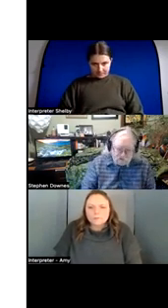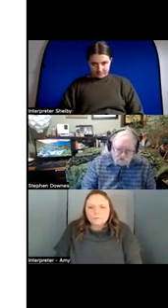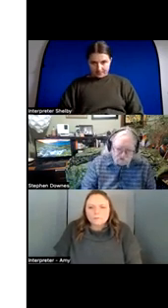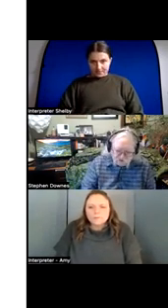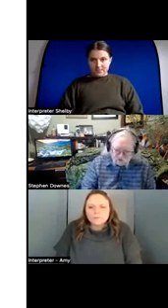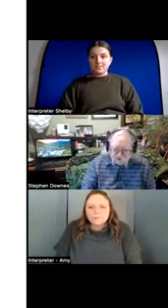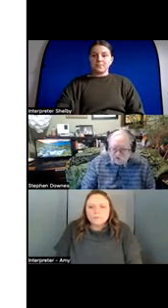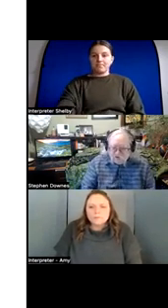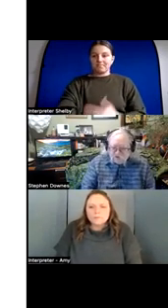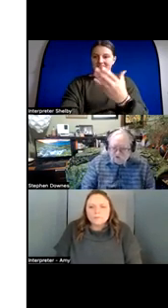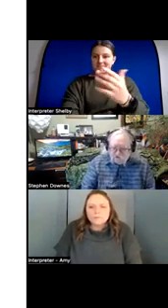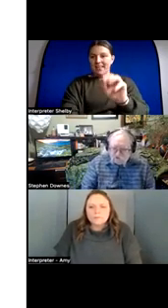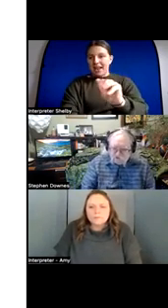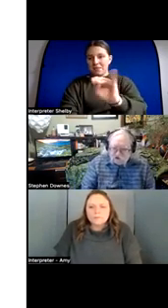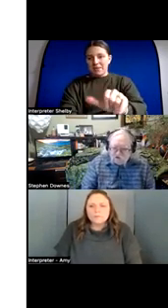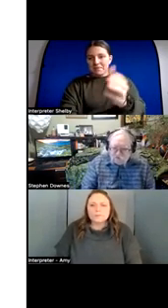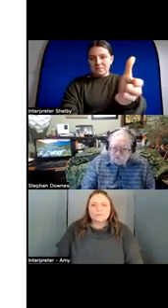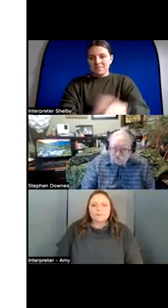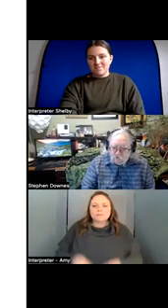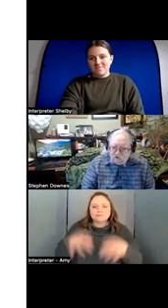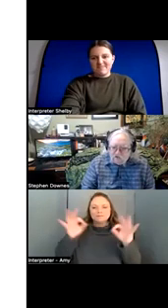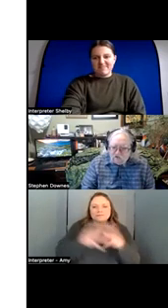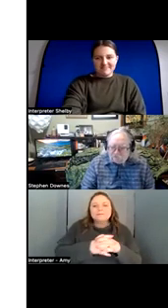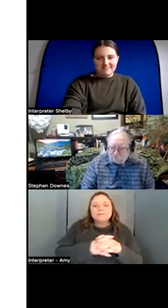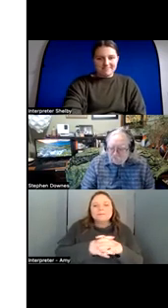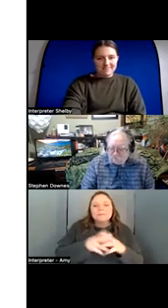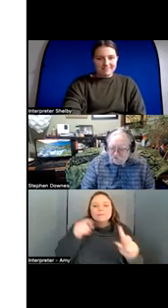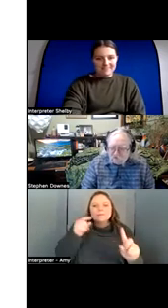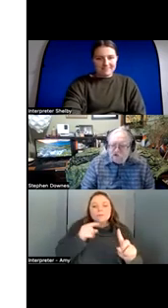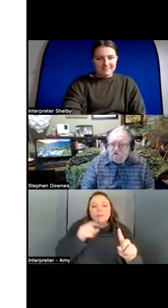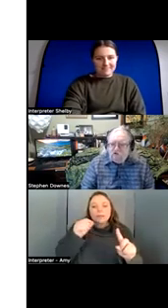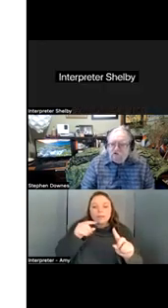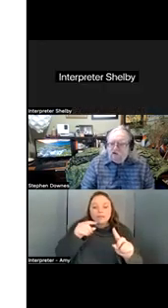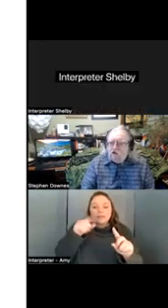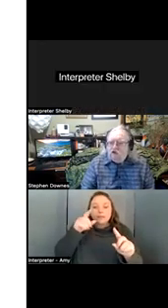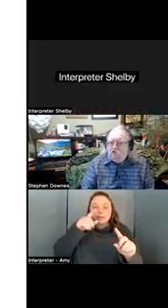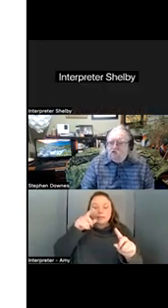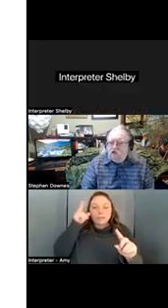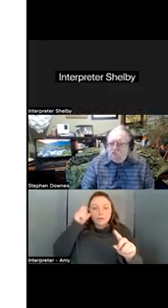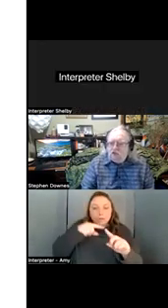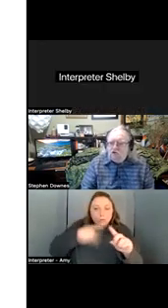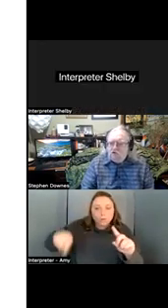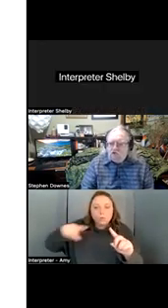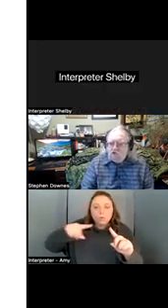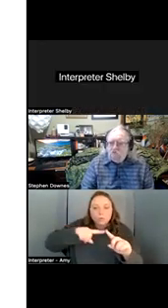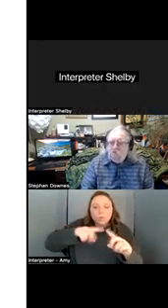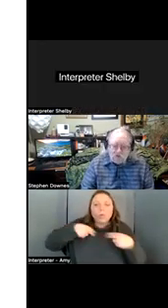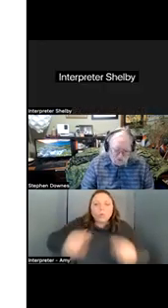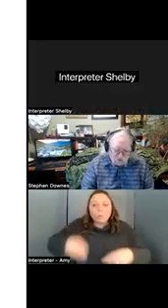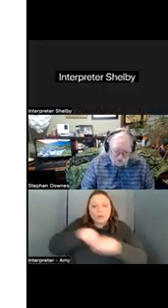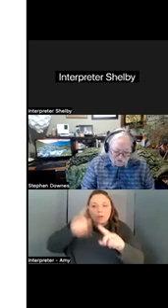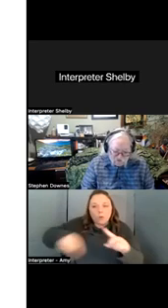to use to talk about the way that there should always be a human we can appeal to